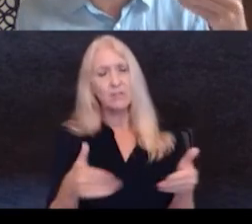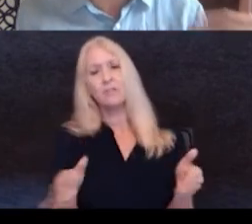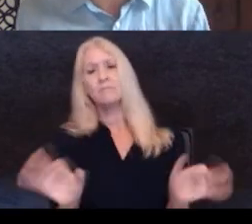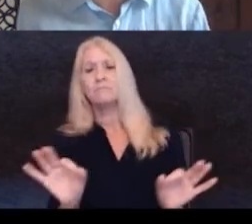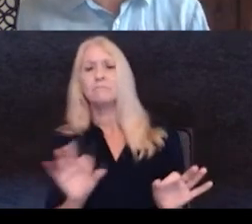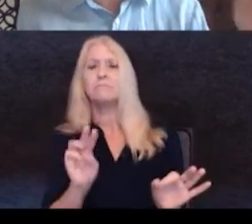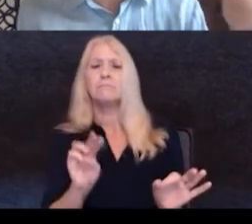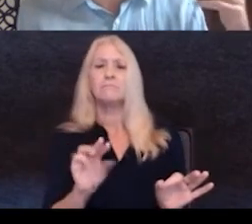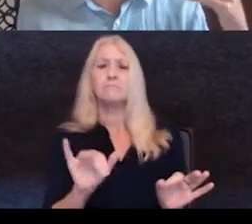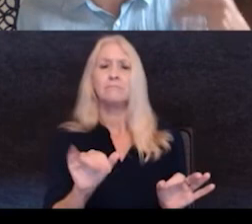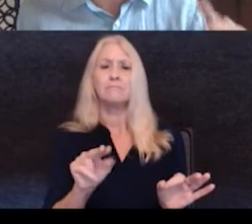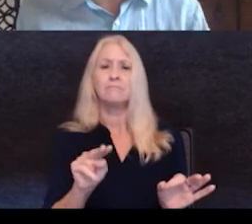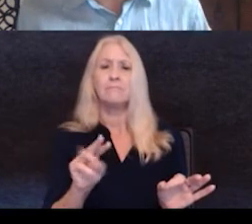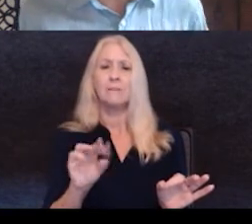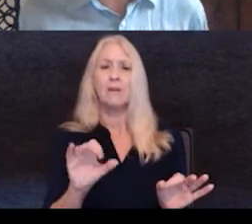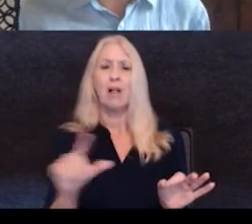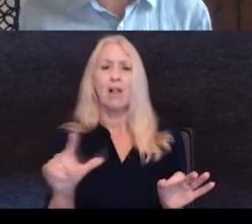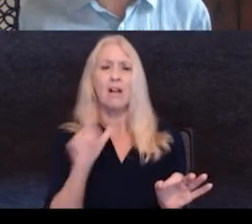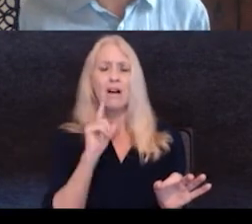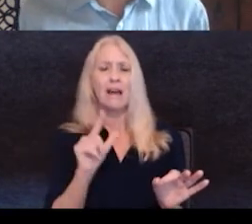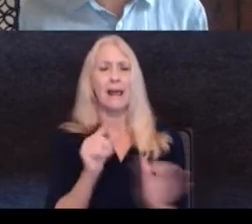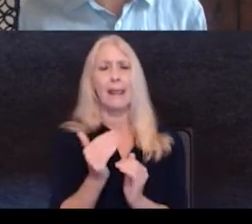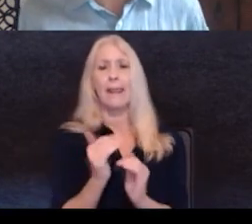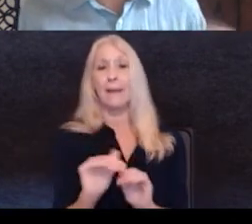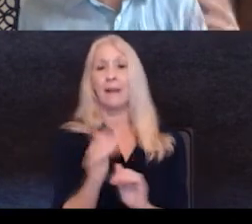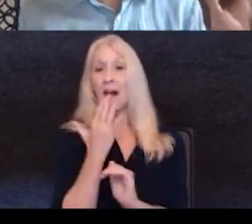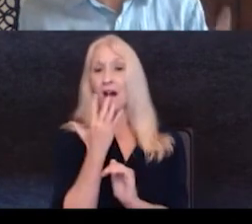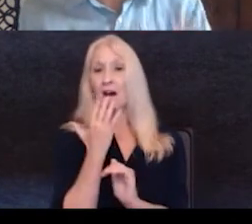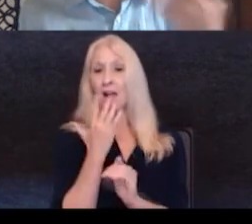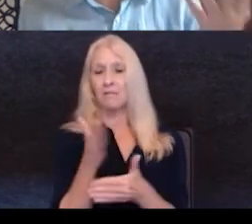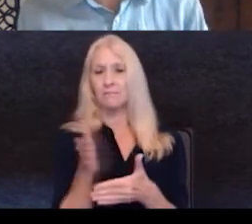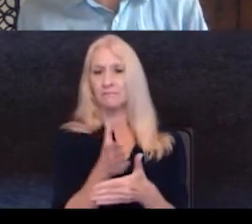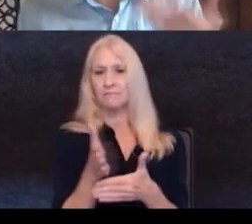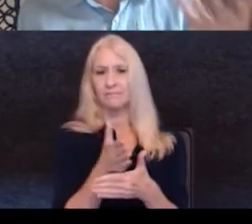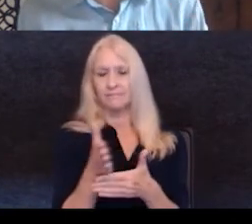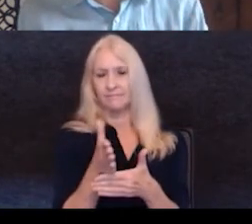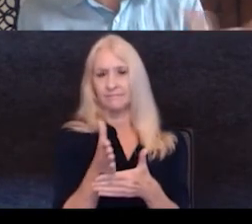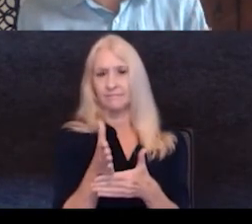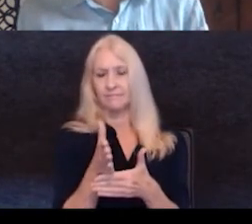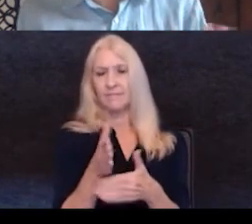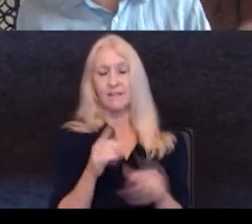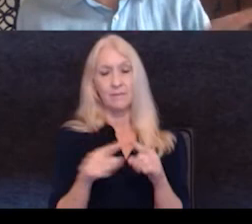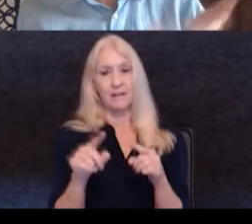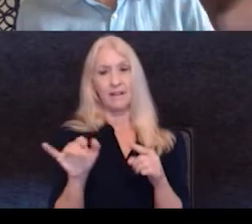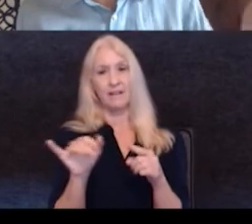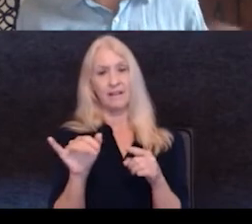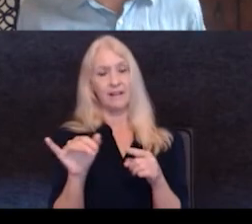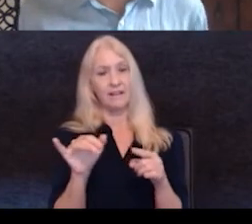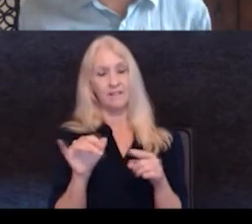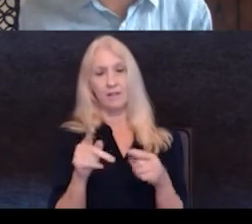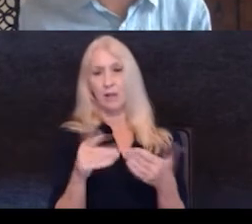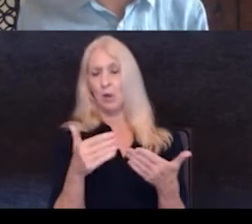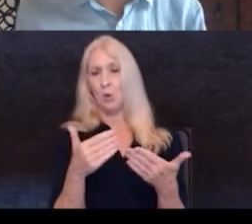and, and kind of a stripped down palette. And, um, and so the, the kind of bright, happy, refreshing attitude that I think,